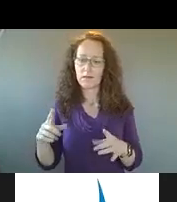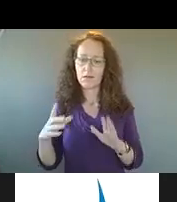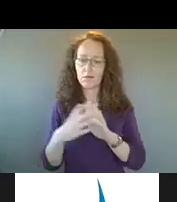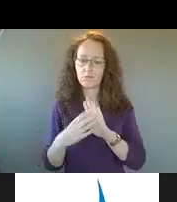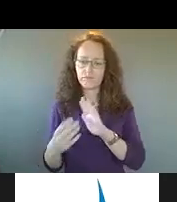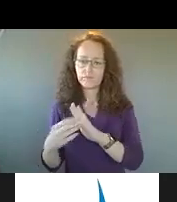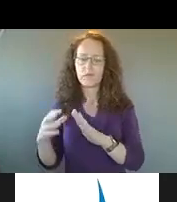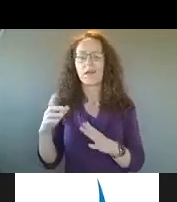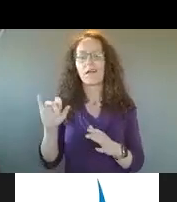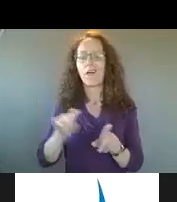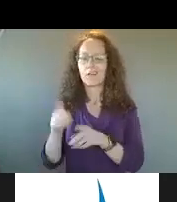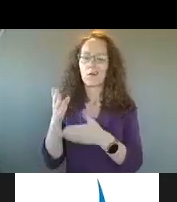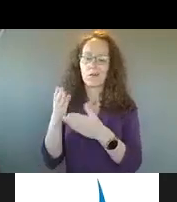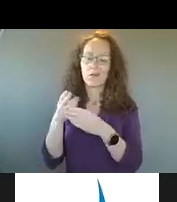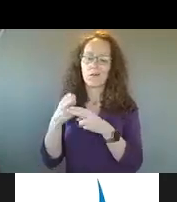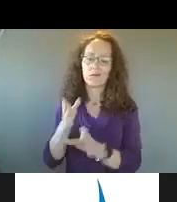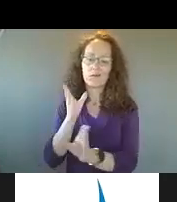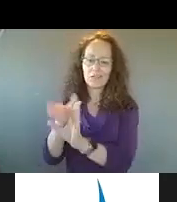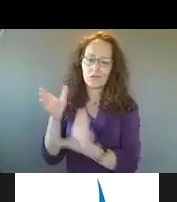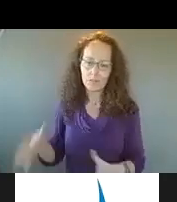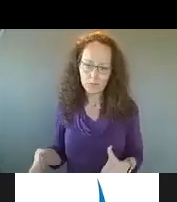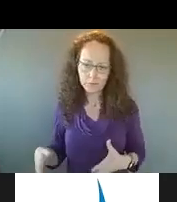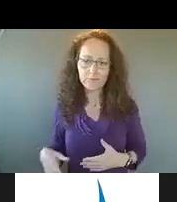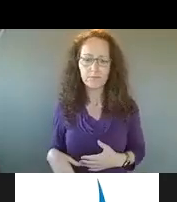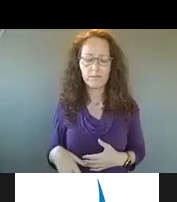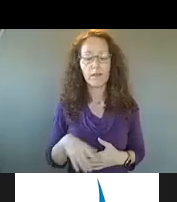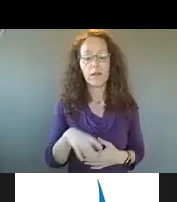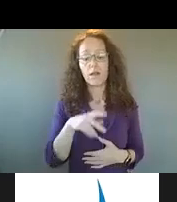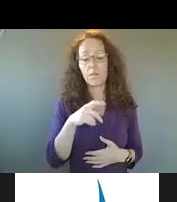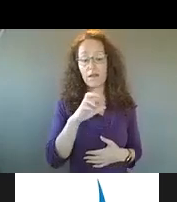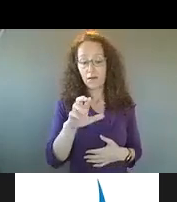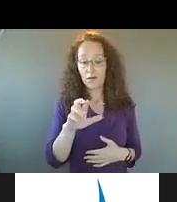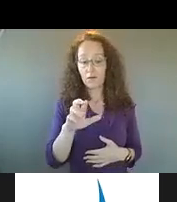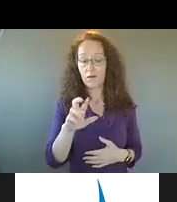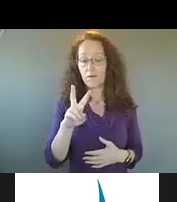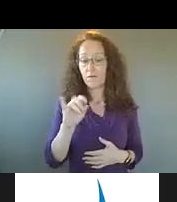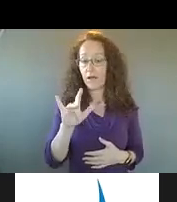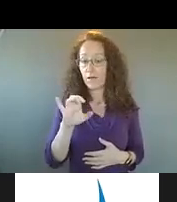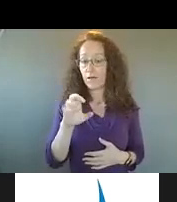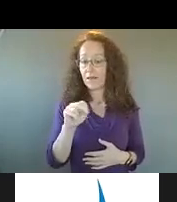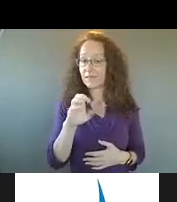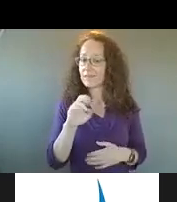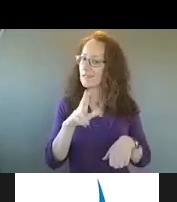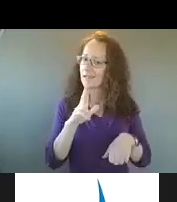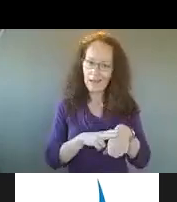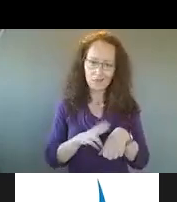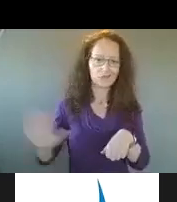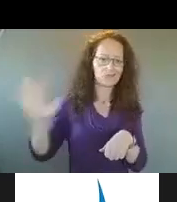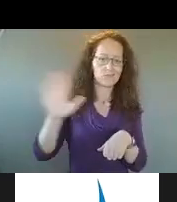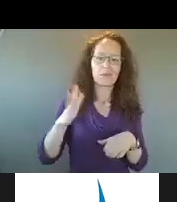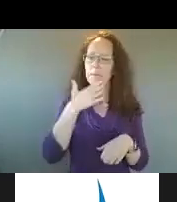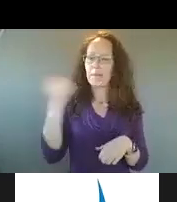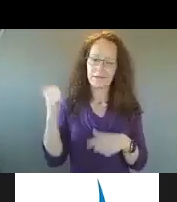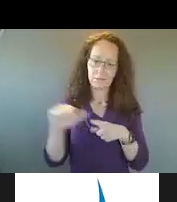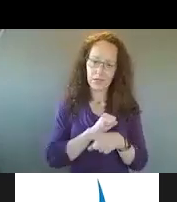Strategic Outreach Teams. Uh, Cure Violence is a national best practice. It's been, um, evaluated a number of times and has been shown to be very